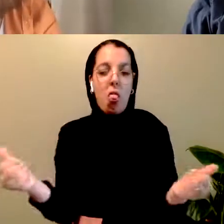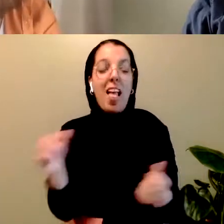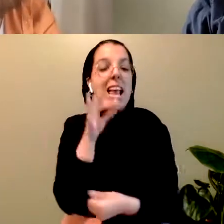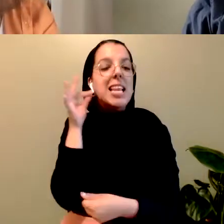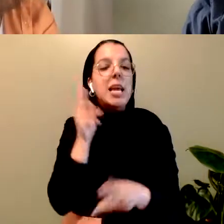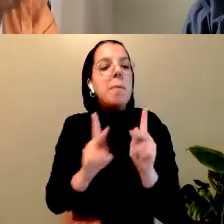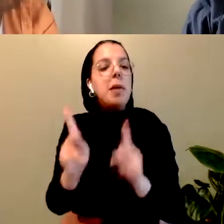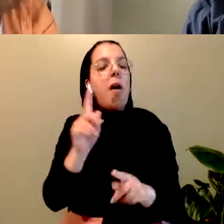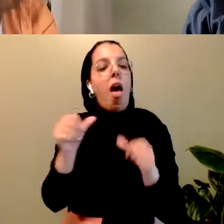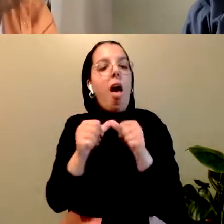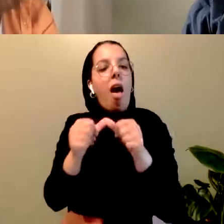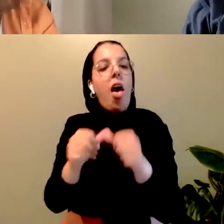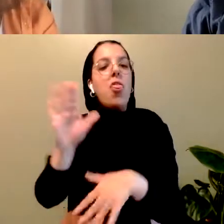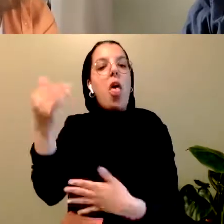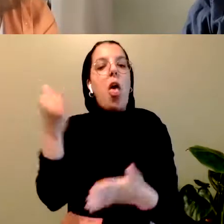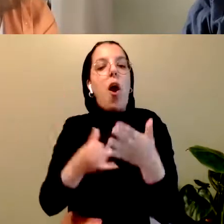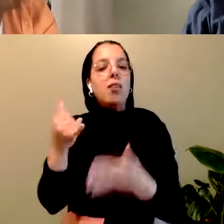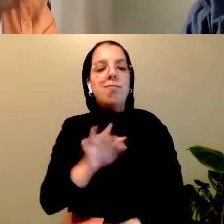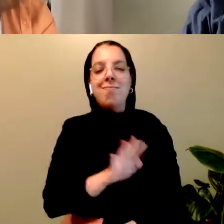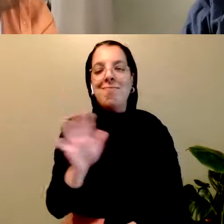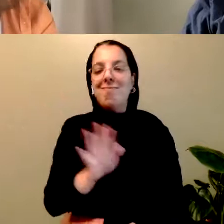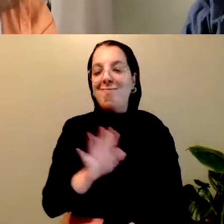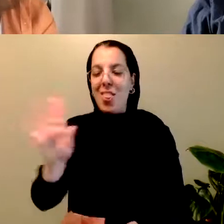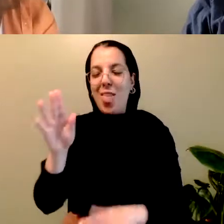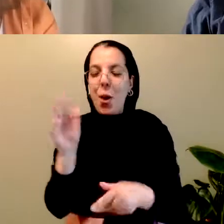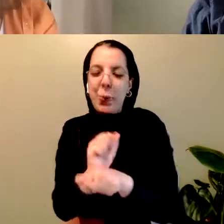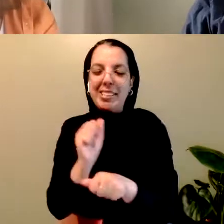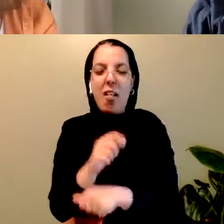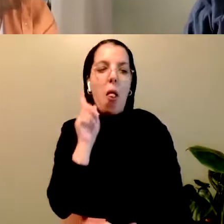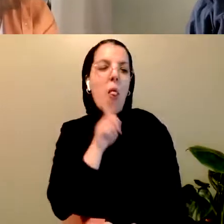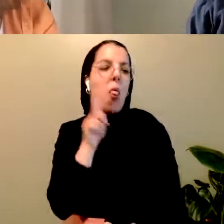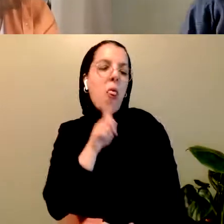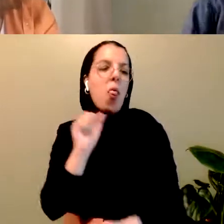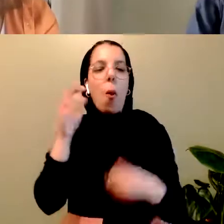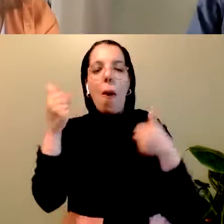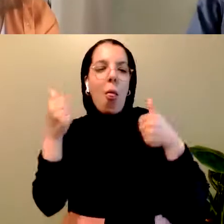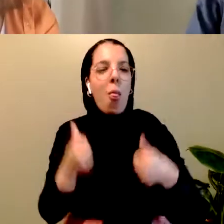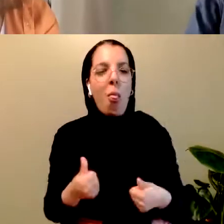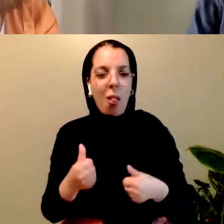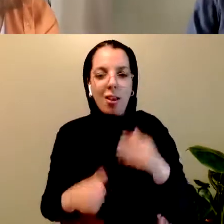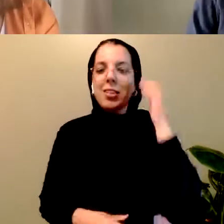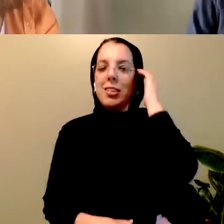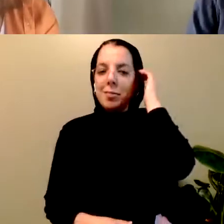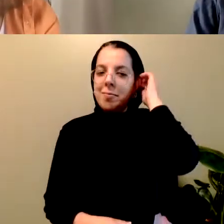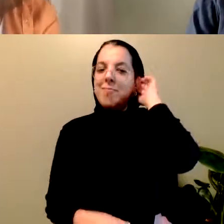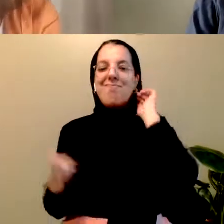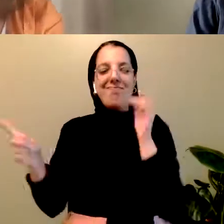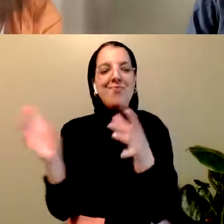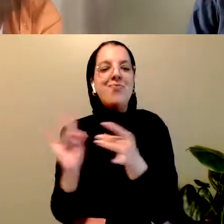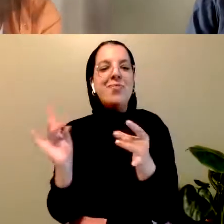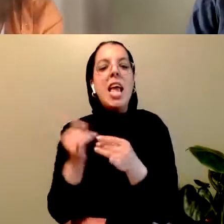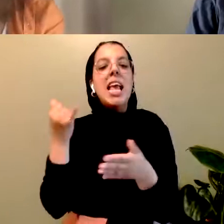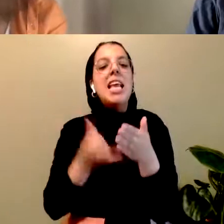of arts, which at best must be artificial and at worst degenerate. It is argued that Indian